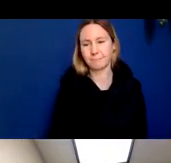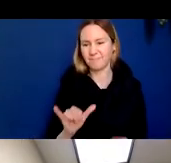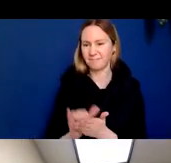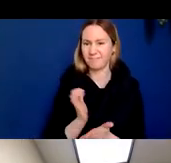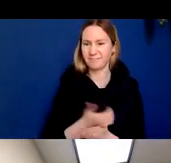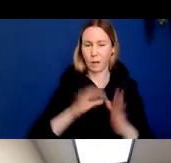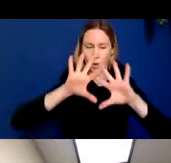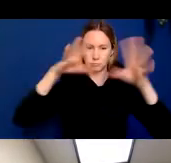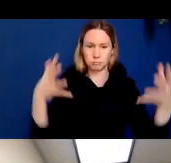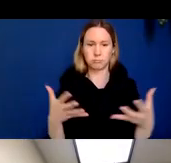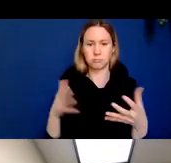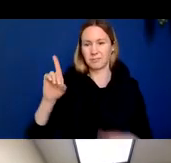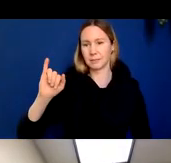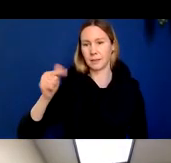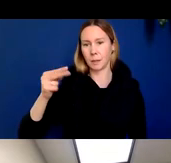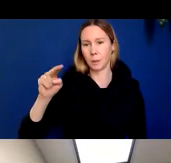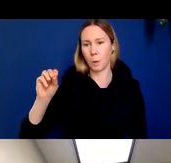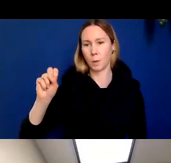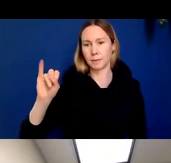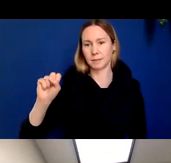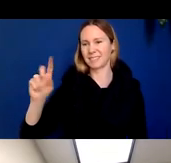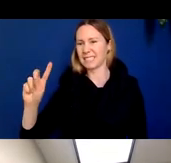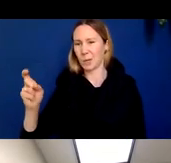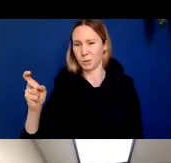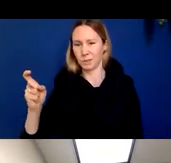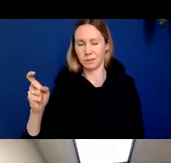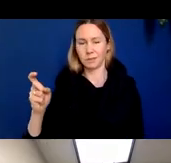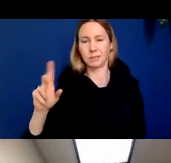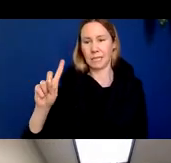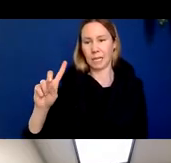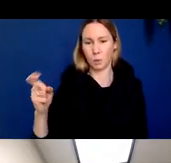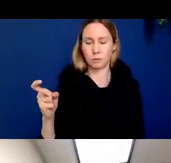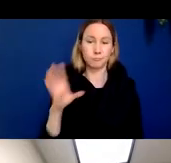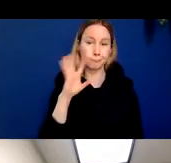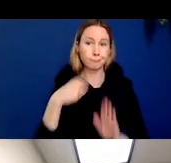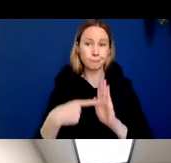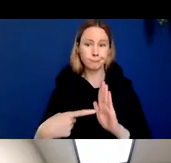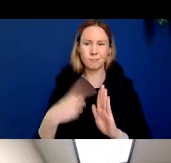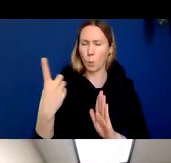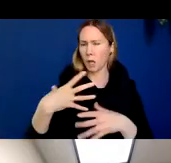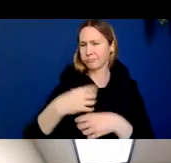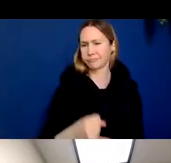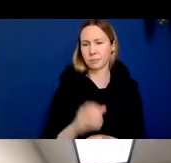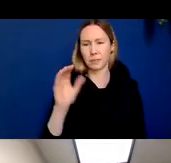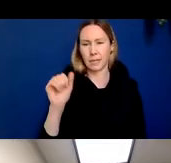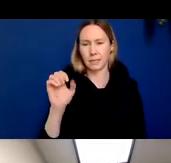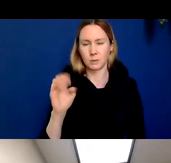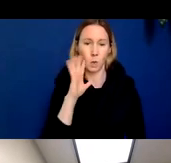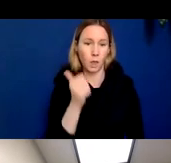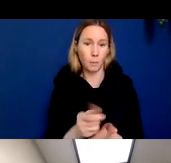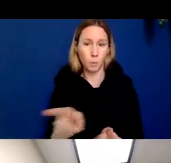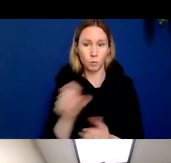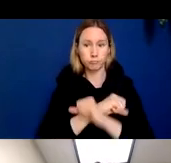diagnosis. So just to run you through one case, very abbreviated case, but just so you get the gist of